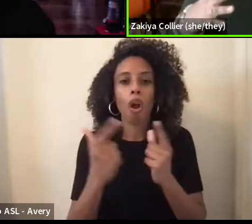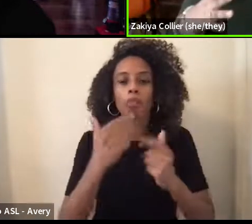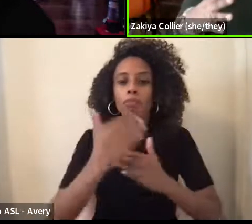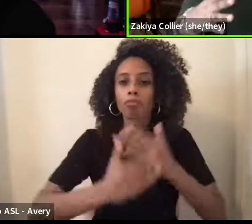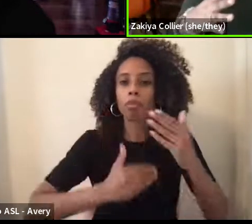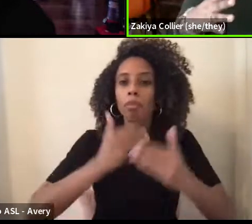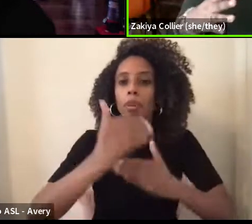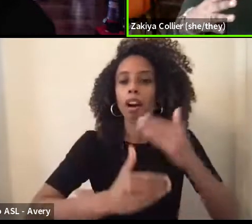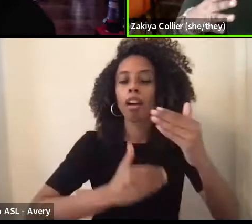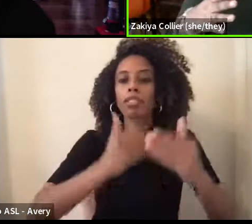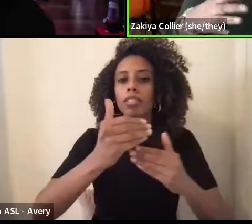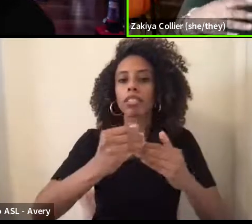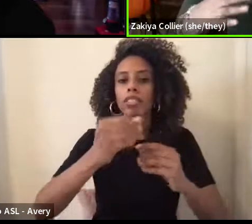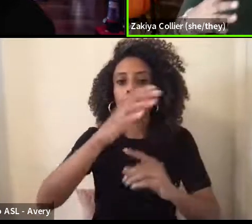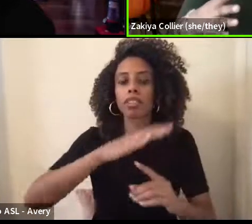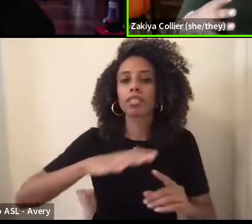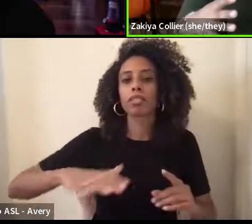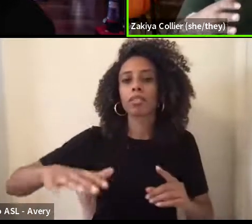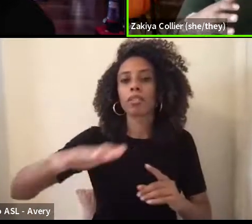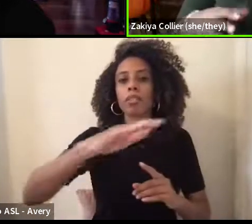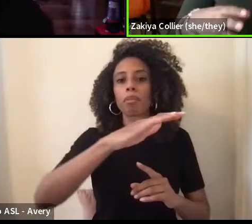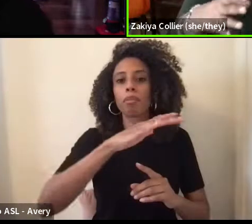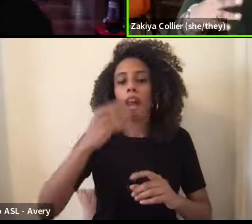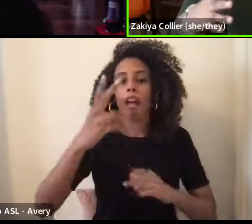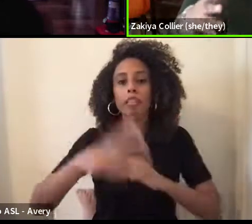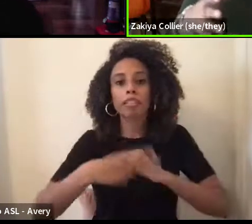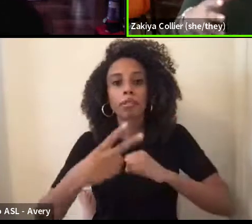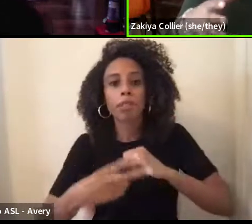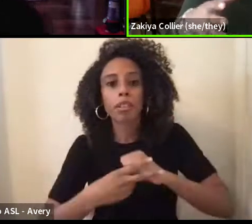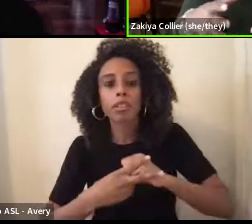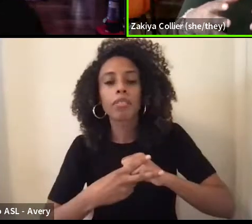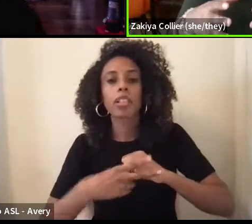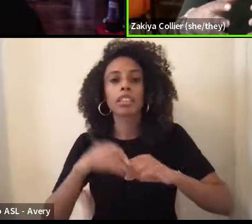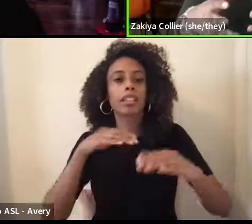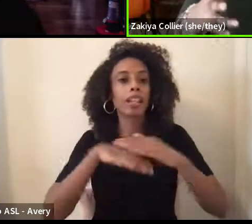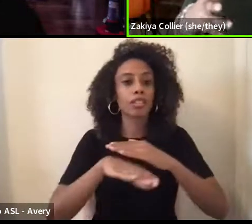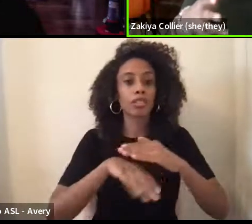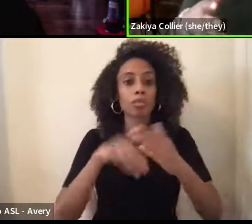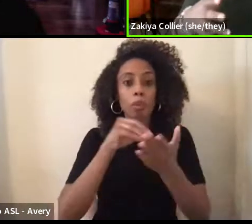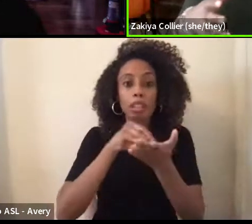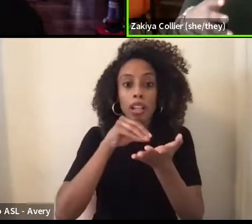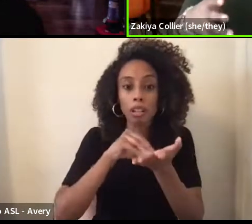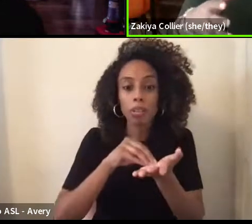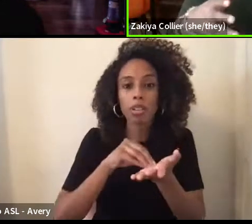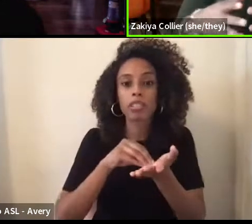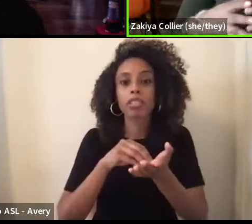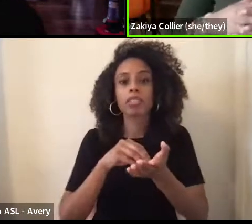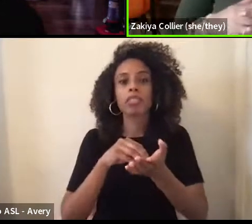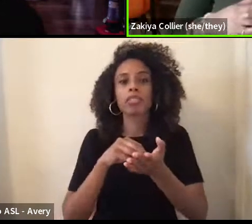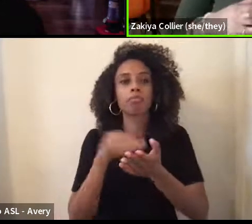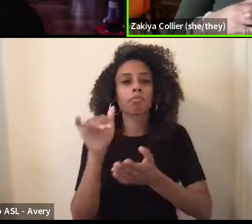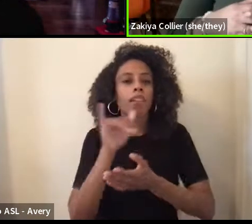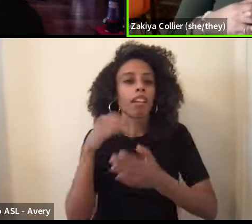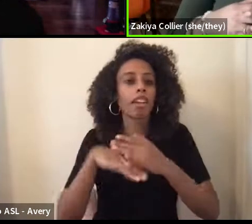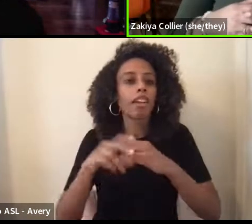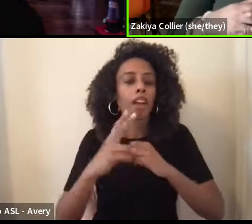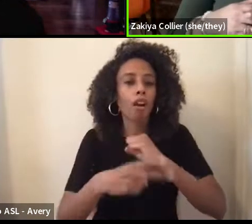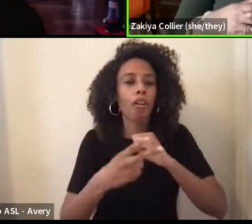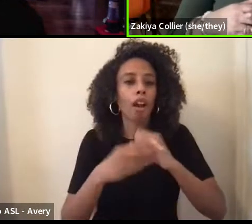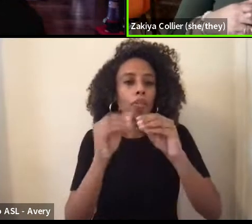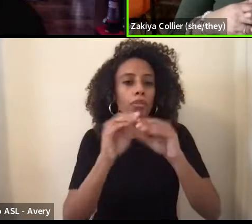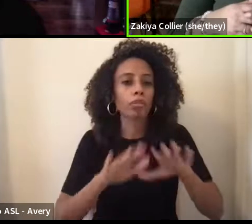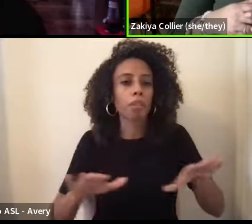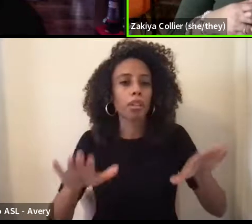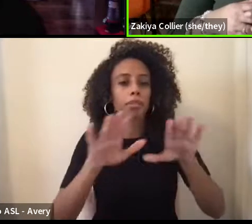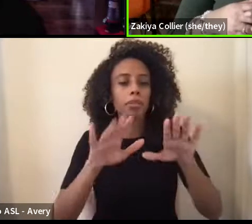surround the preservation and, and access of documents like in an archival space. Um, and